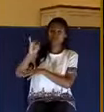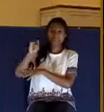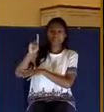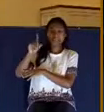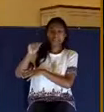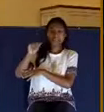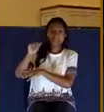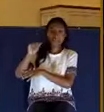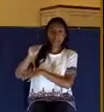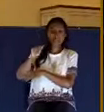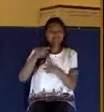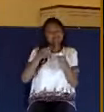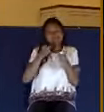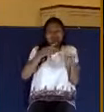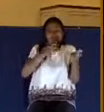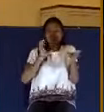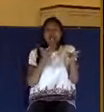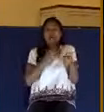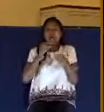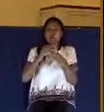word. It's where we get our word sorted.